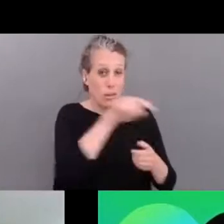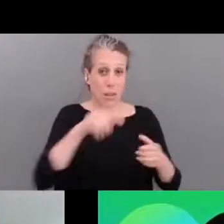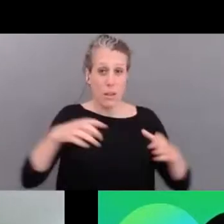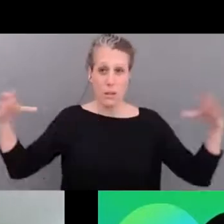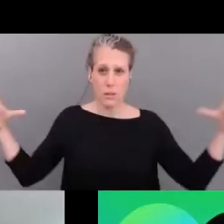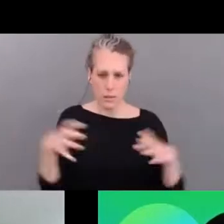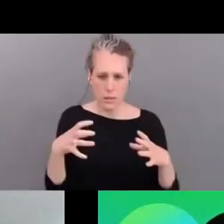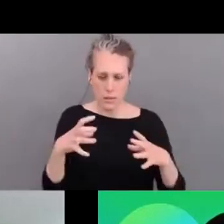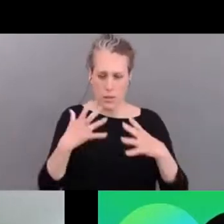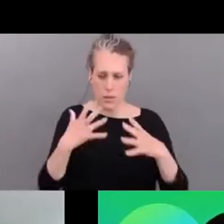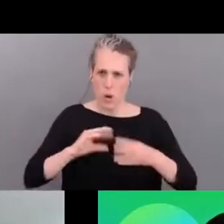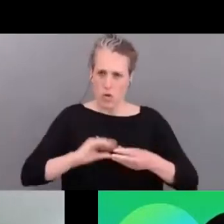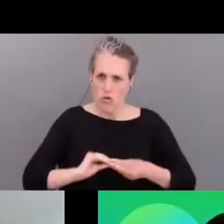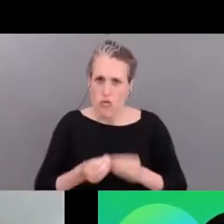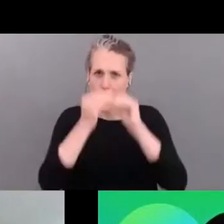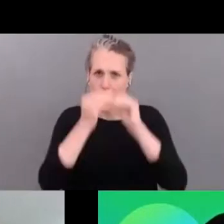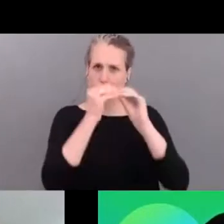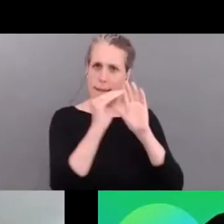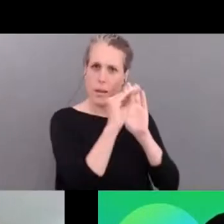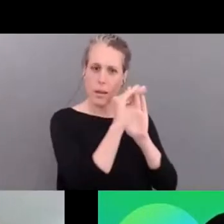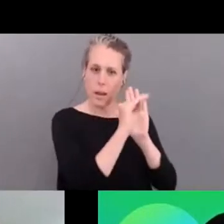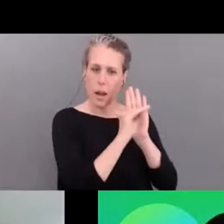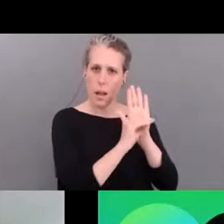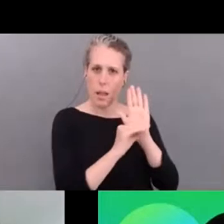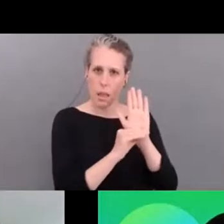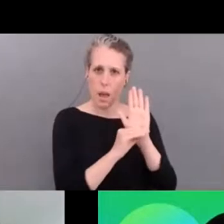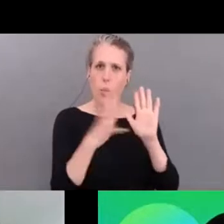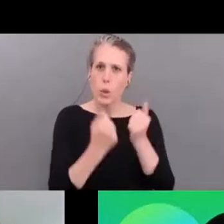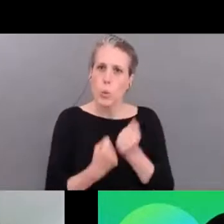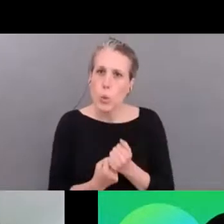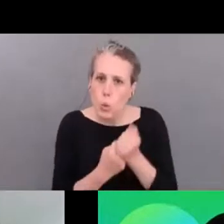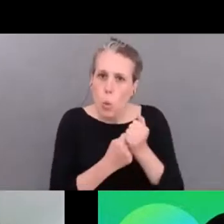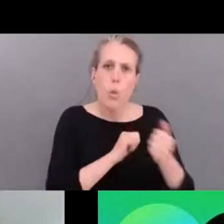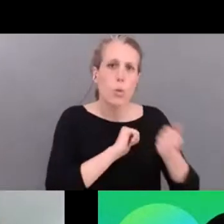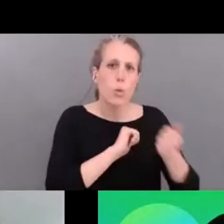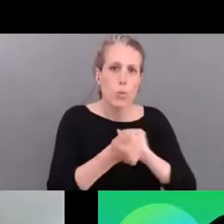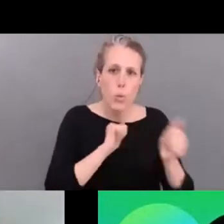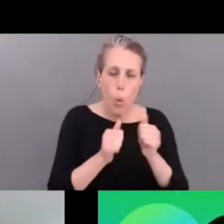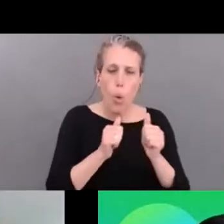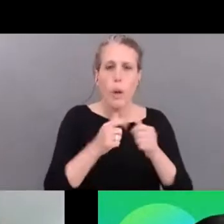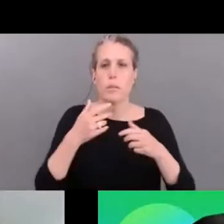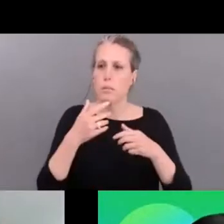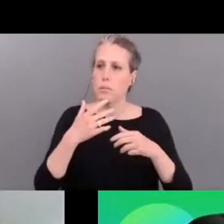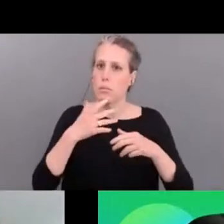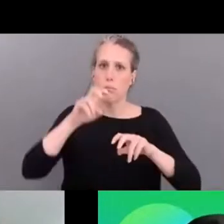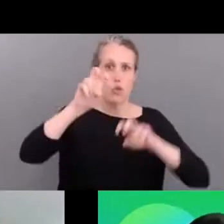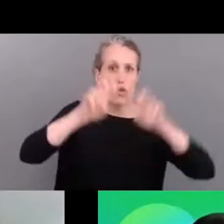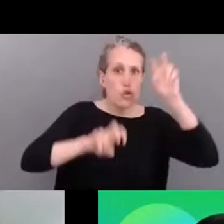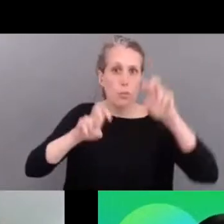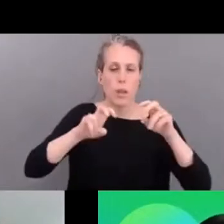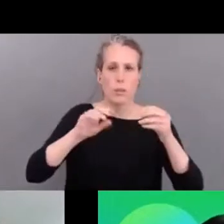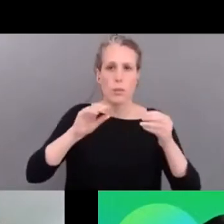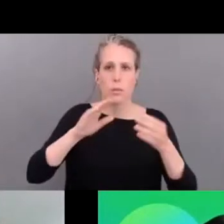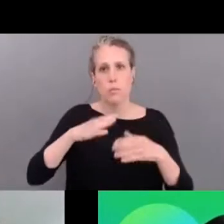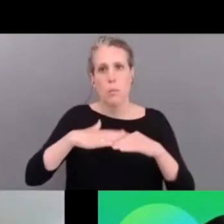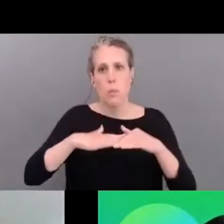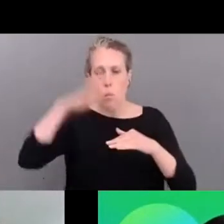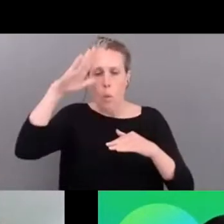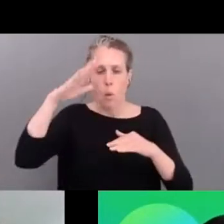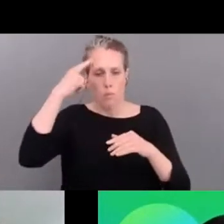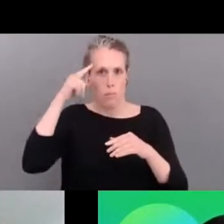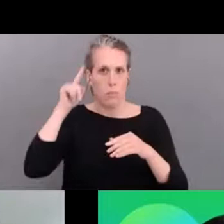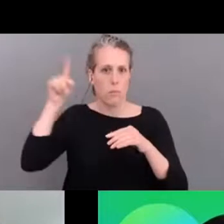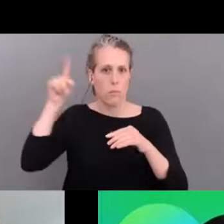of helping sports uh and tournaments uh become greener and jan will talk about that in terms of the project